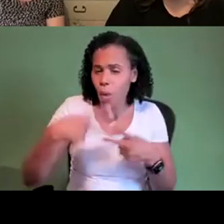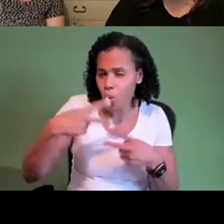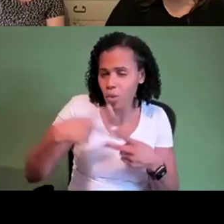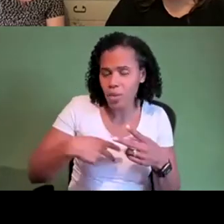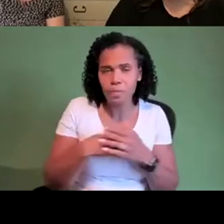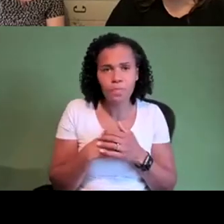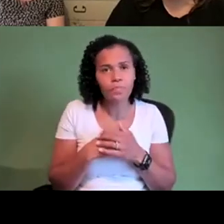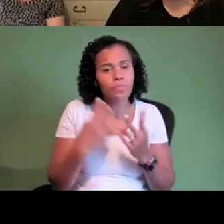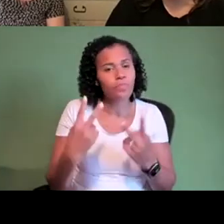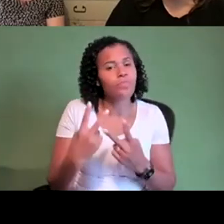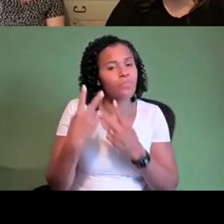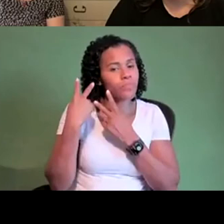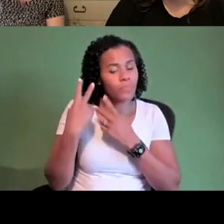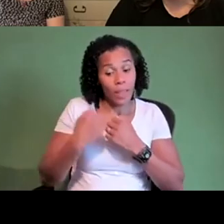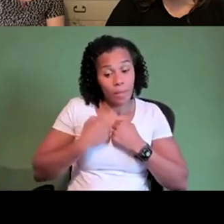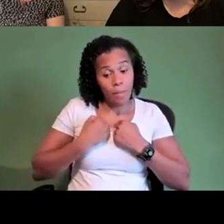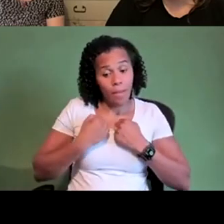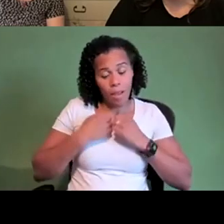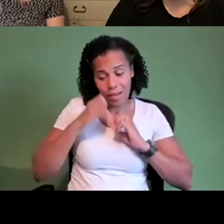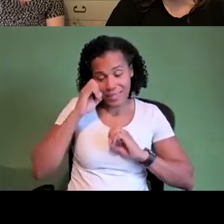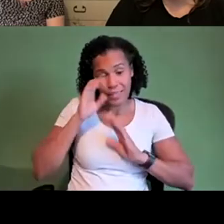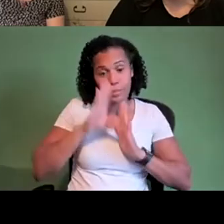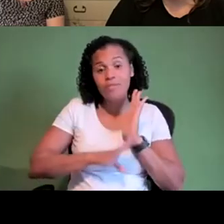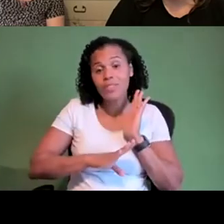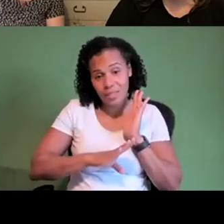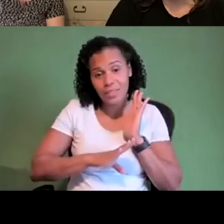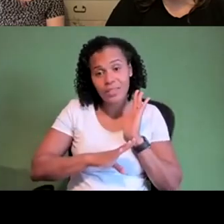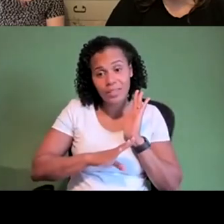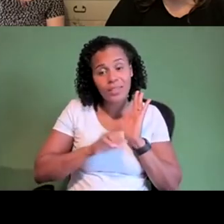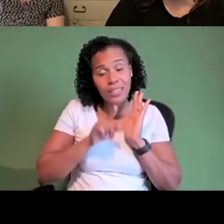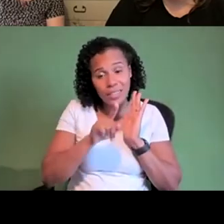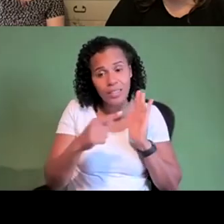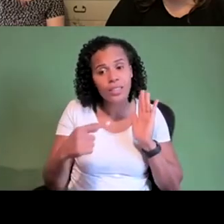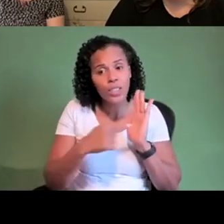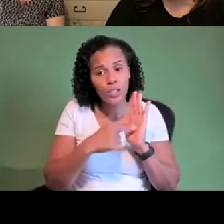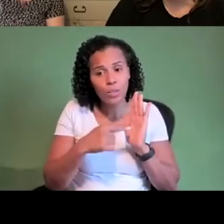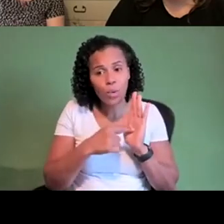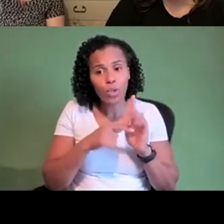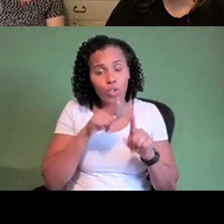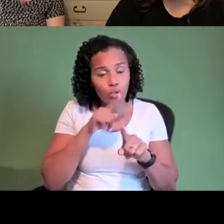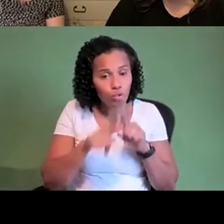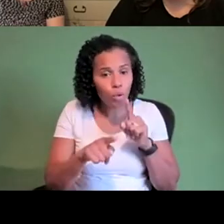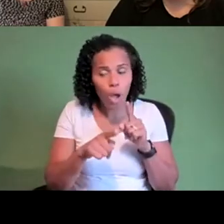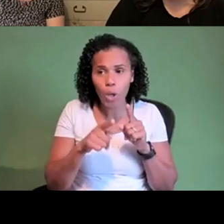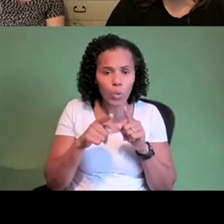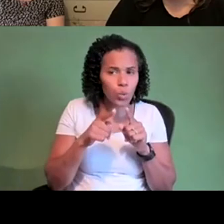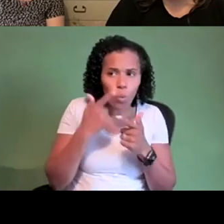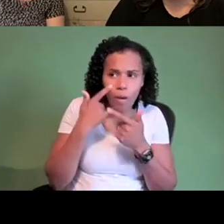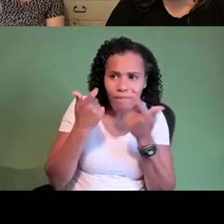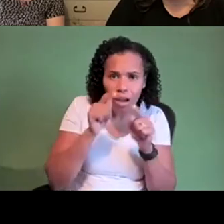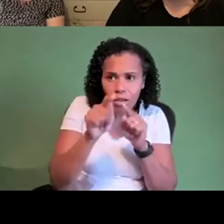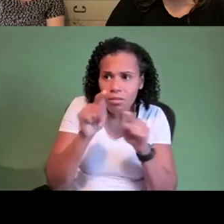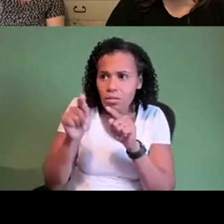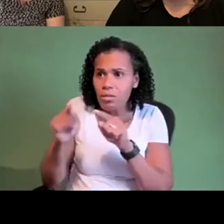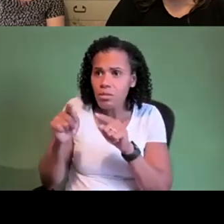it's really important to try and find people um who have similar challenges and